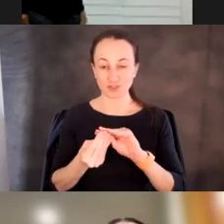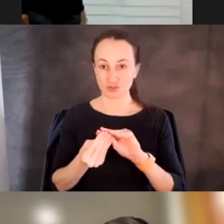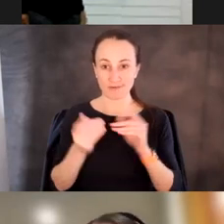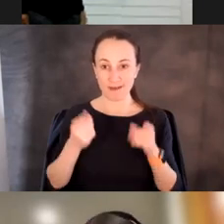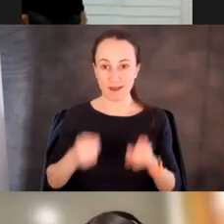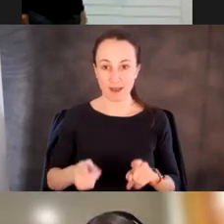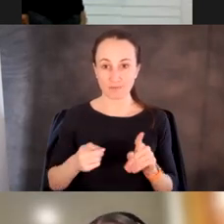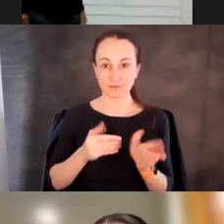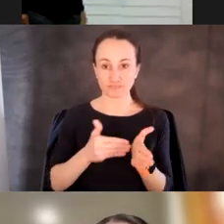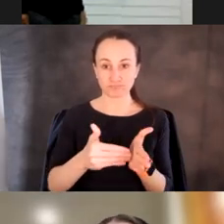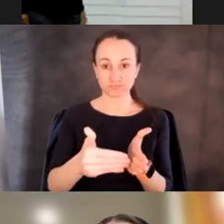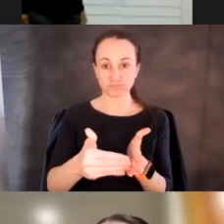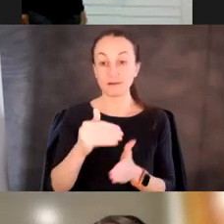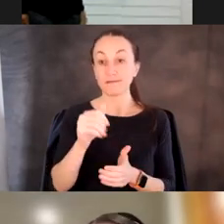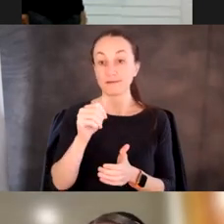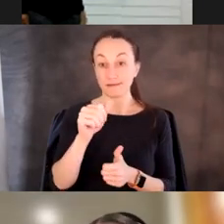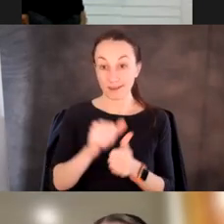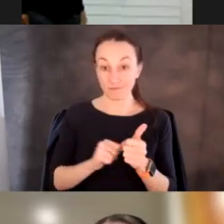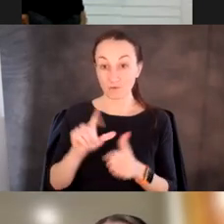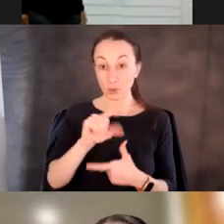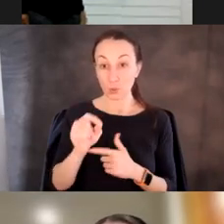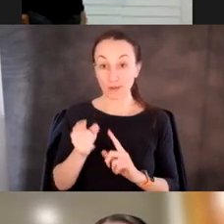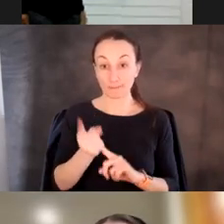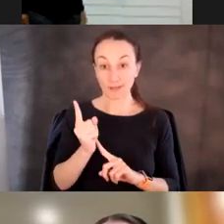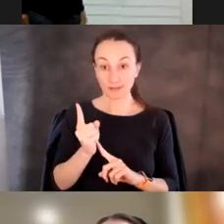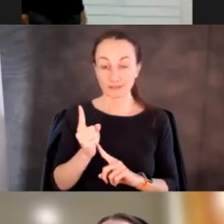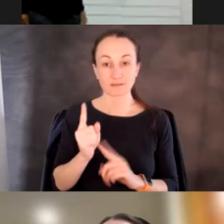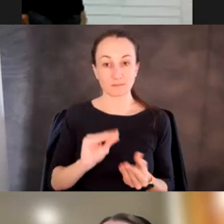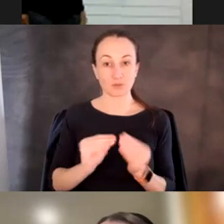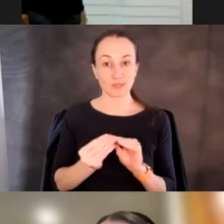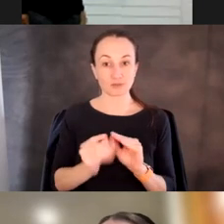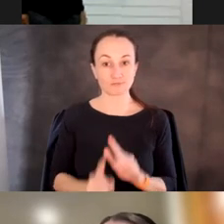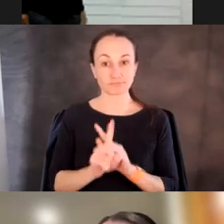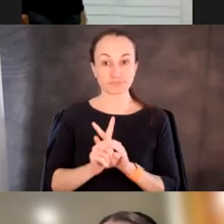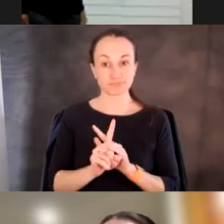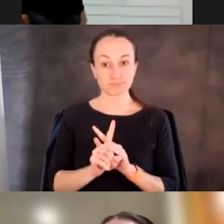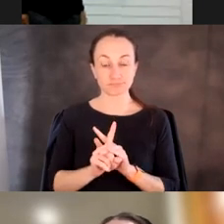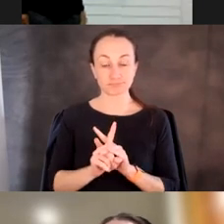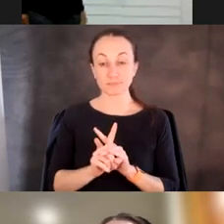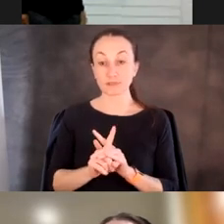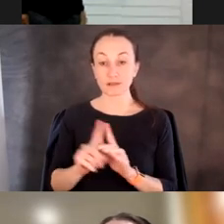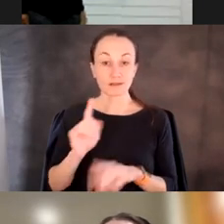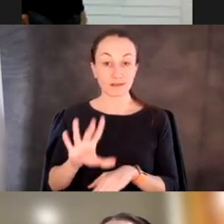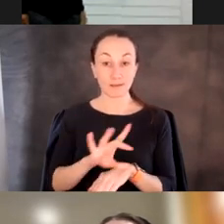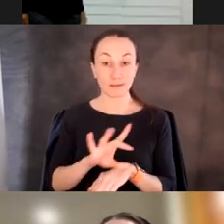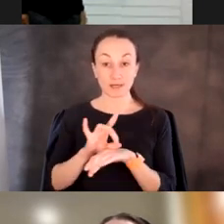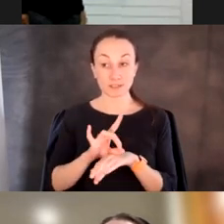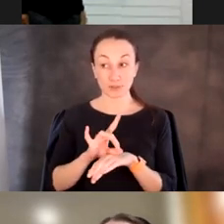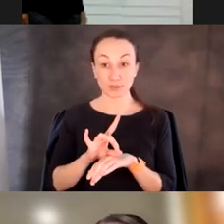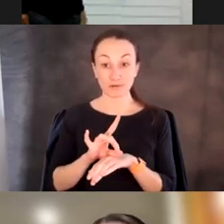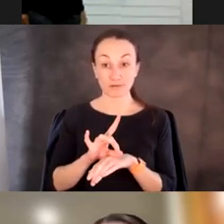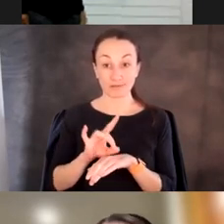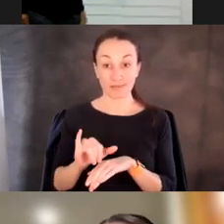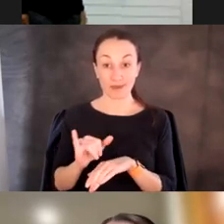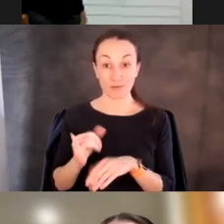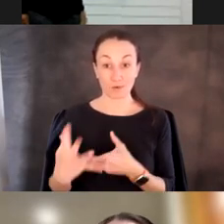genome replicates every 20 minutes, mutations are introduced. Um, and, and in fact, the, the bacteria we use, uh, have